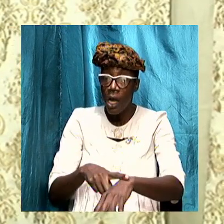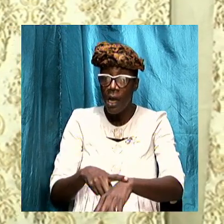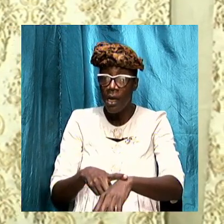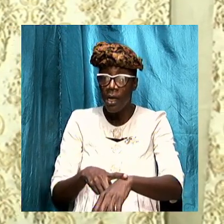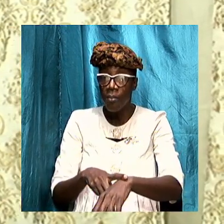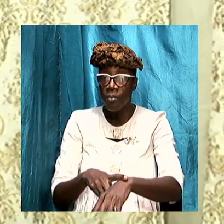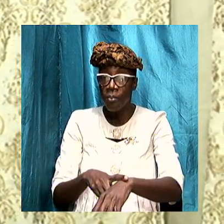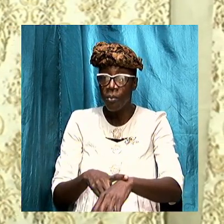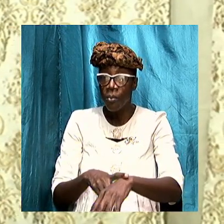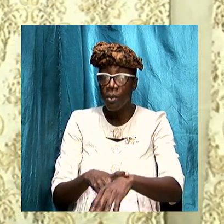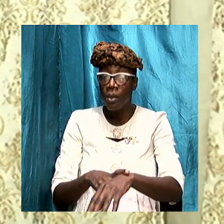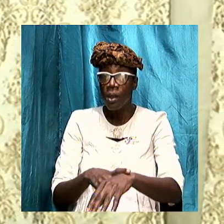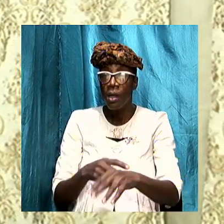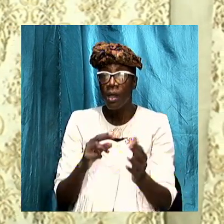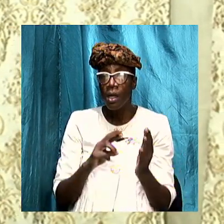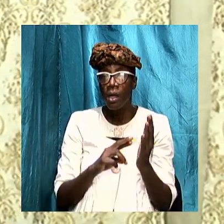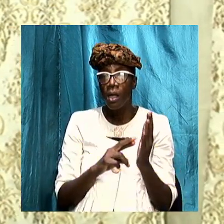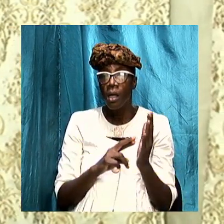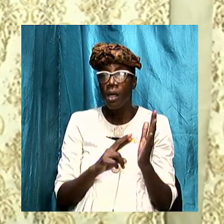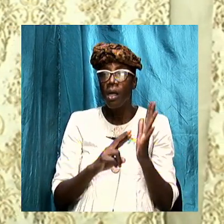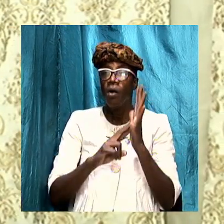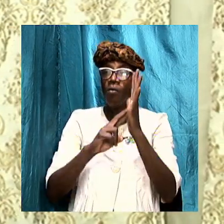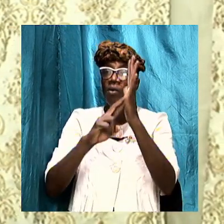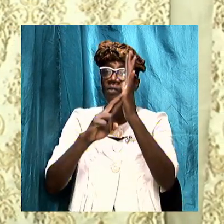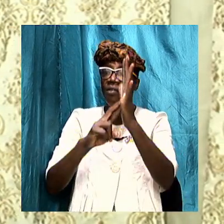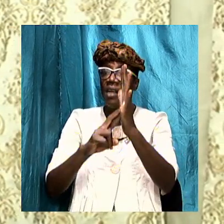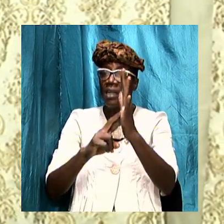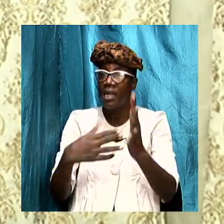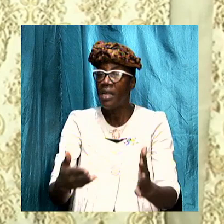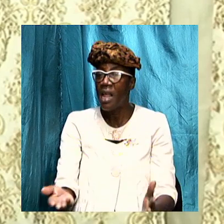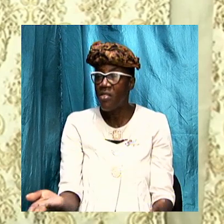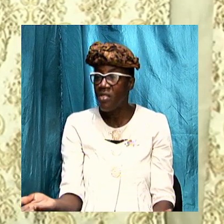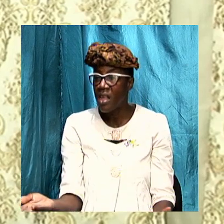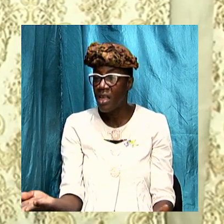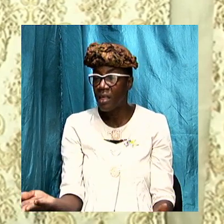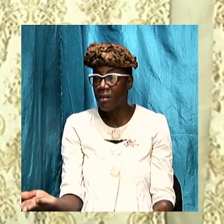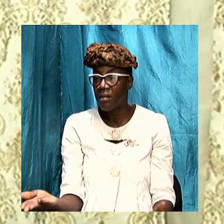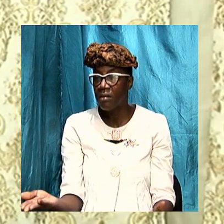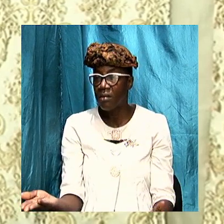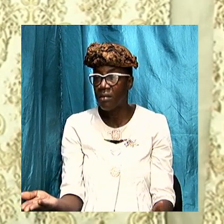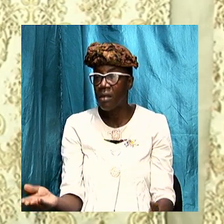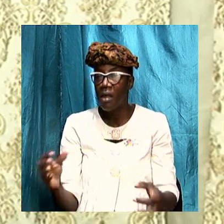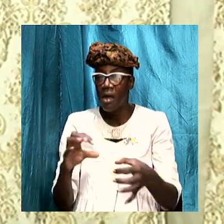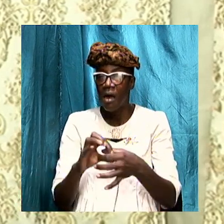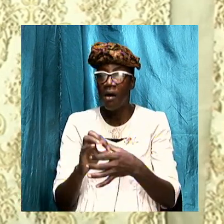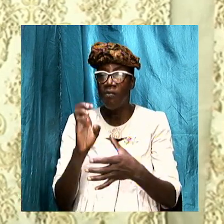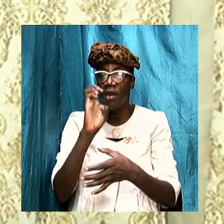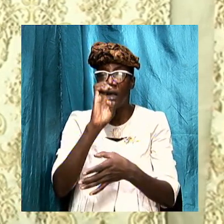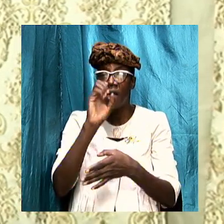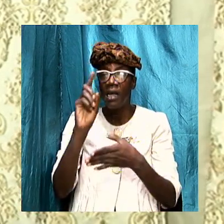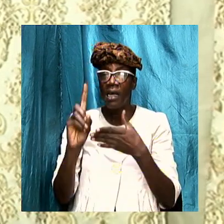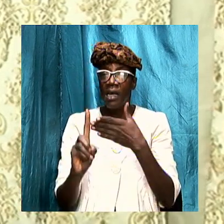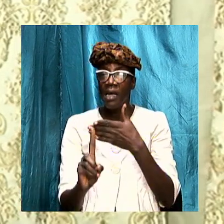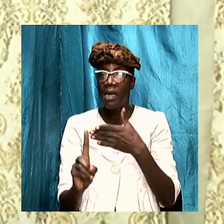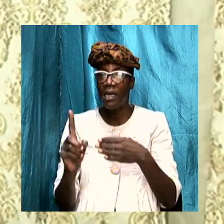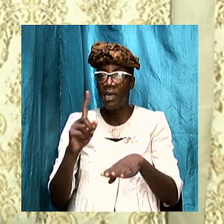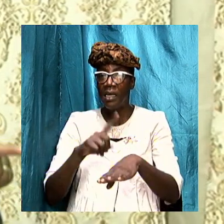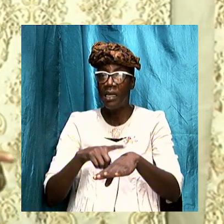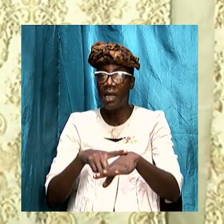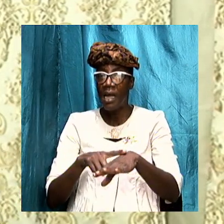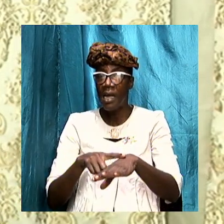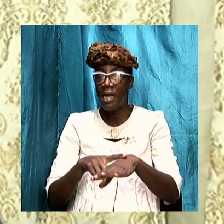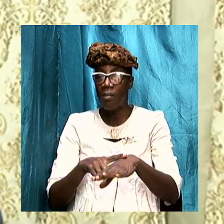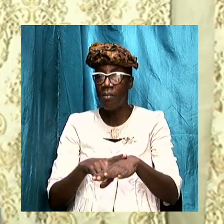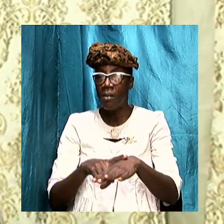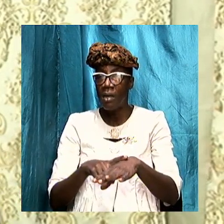reflecting activities and events of the end times then it ought to